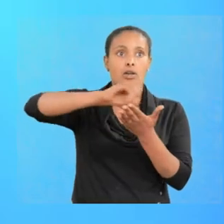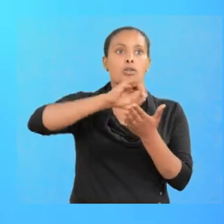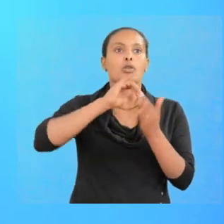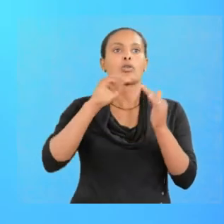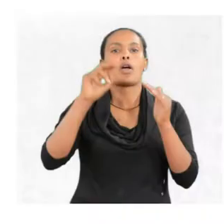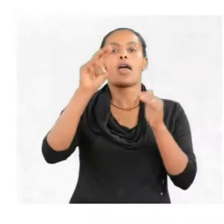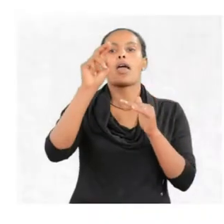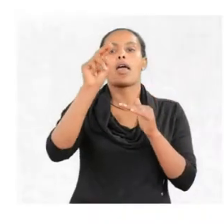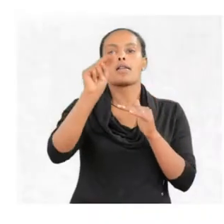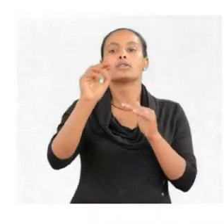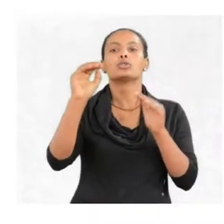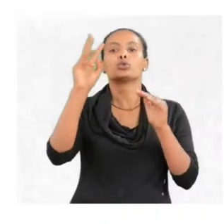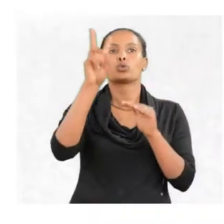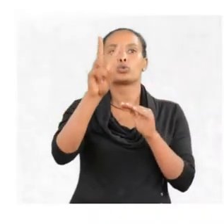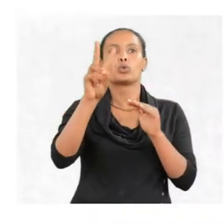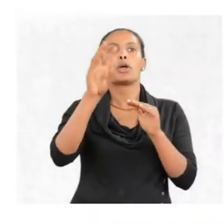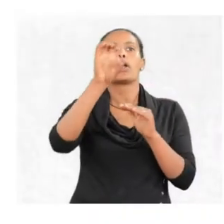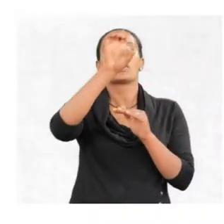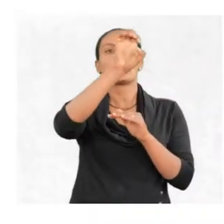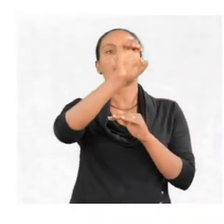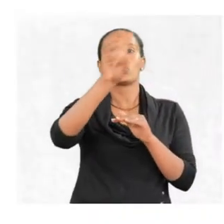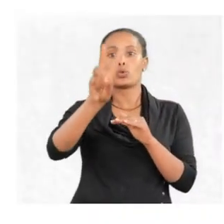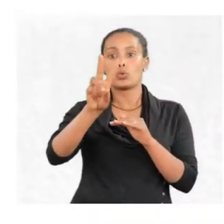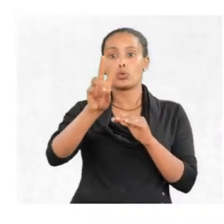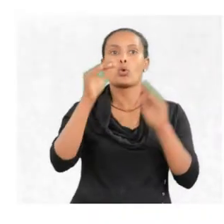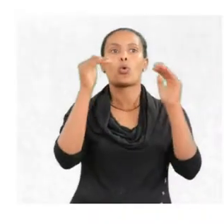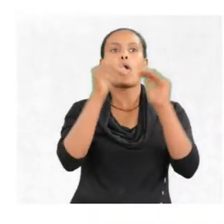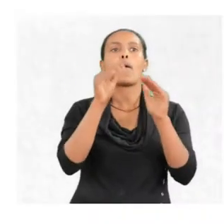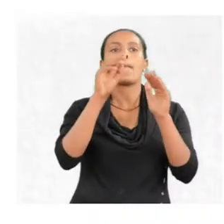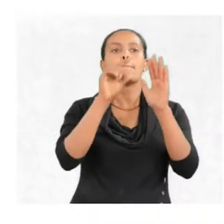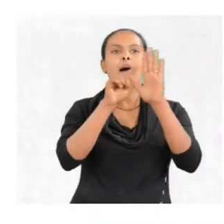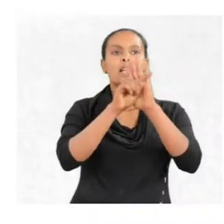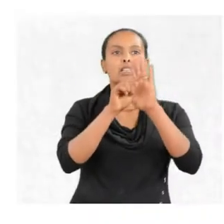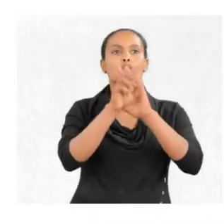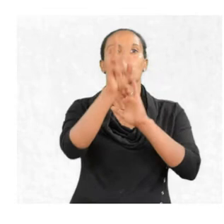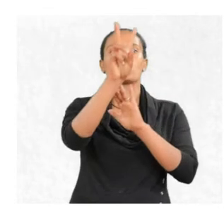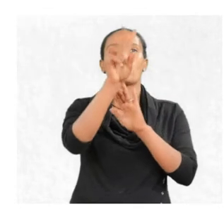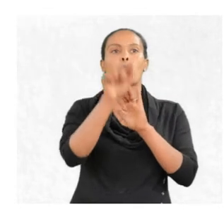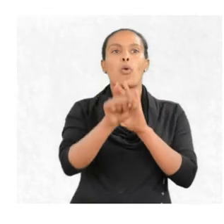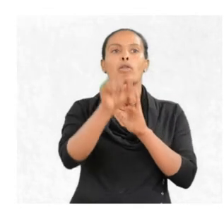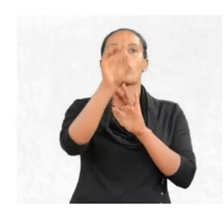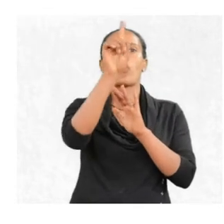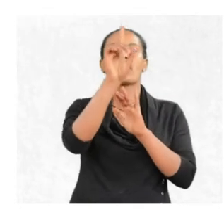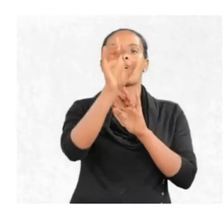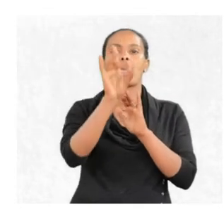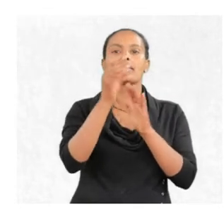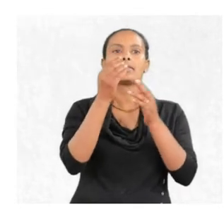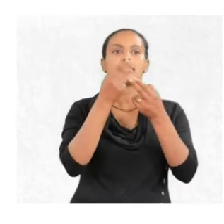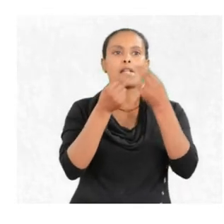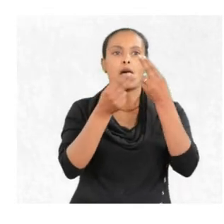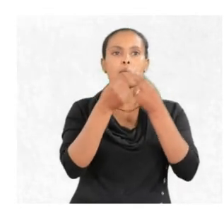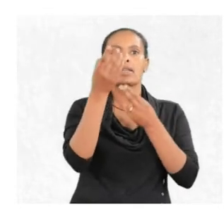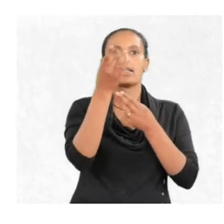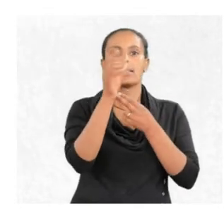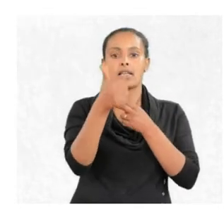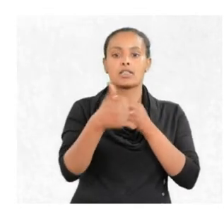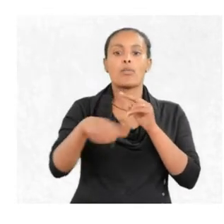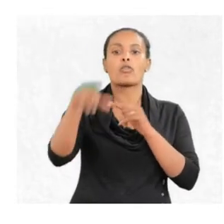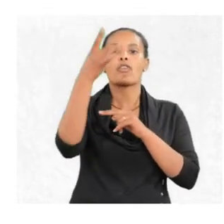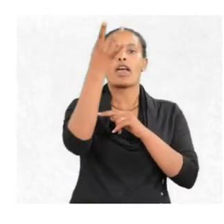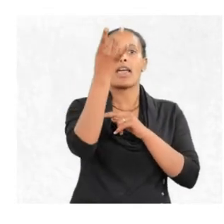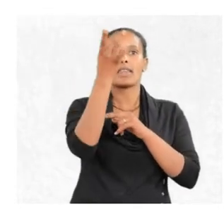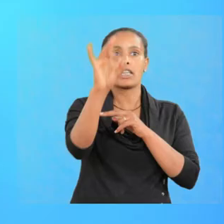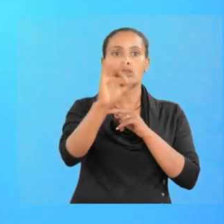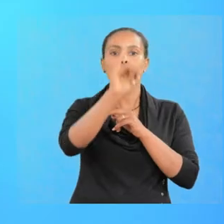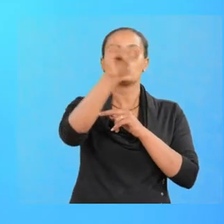is E two. E two equal minus two point one, eight times ten to the power of minus 18 joule